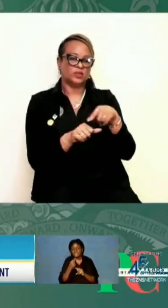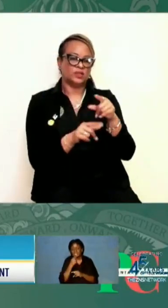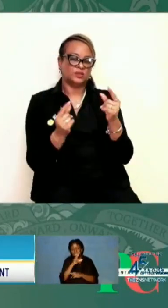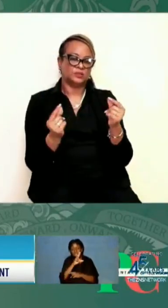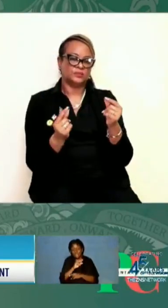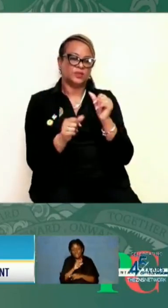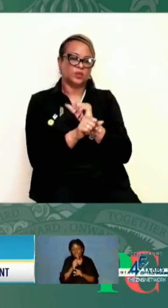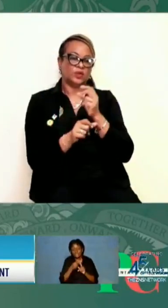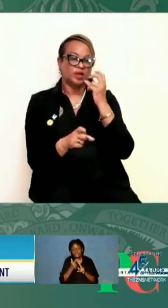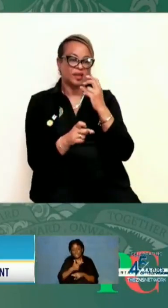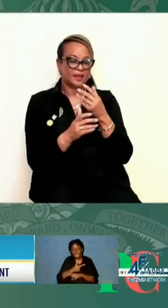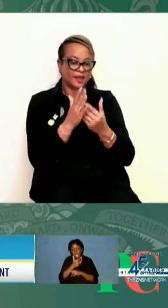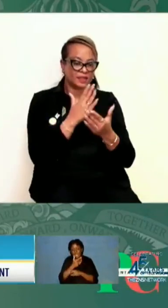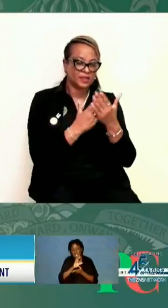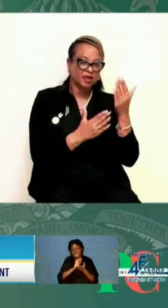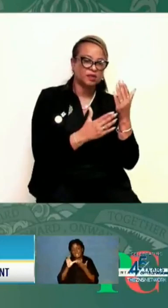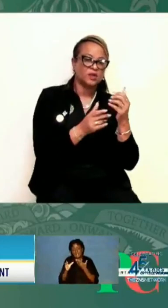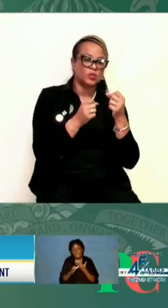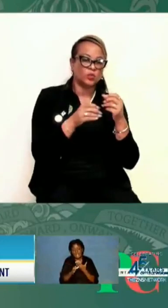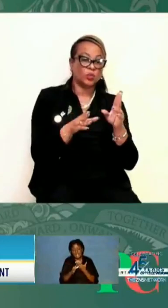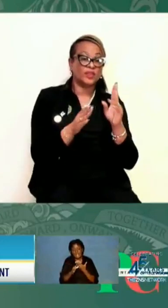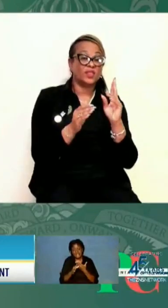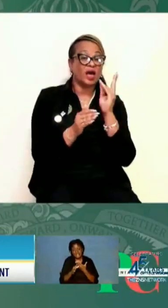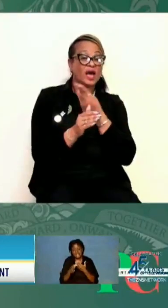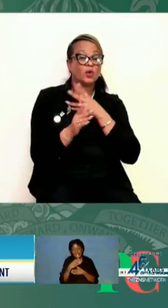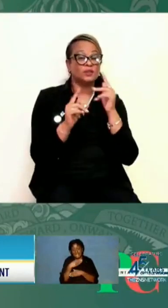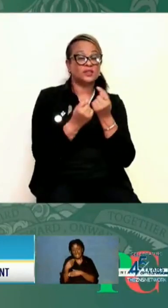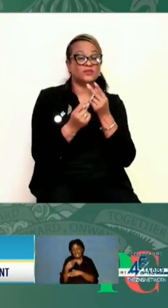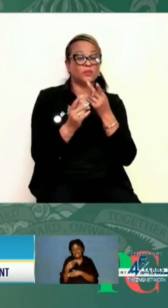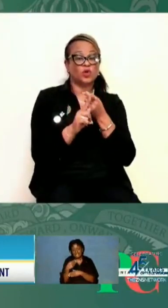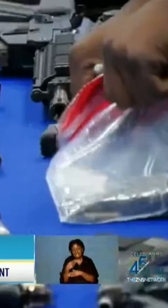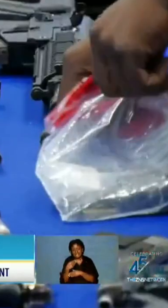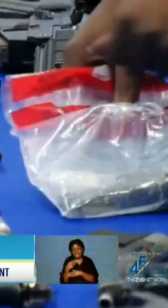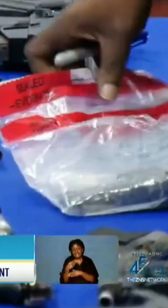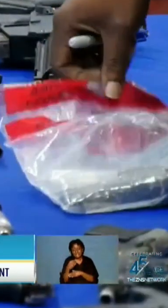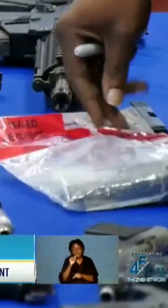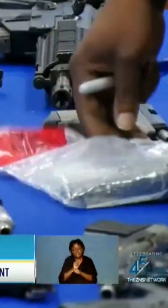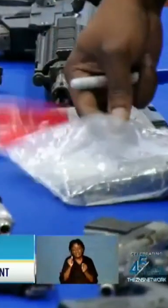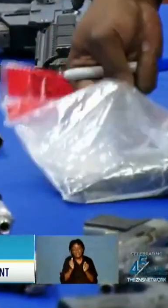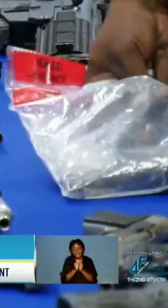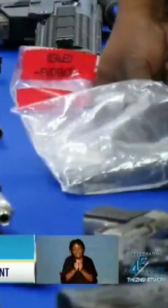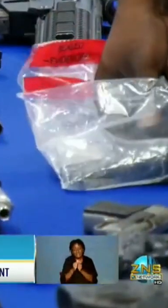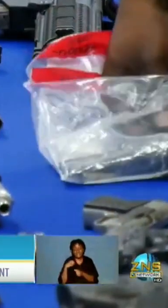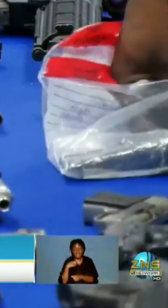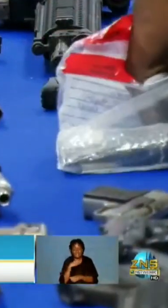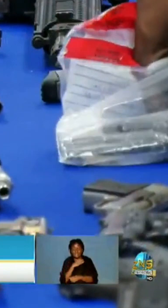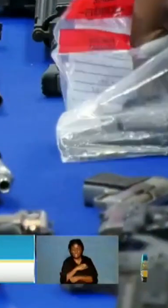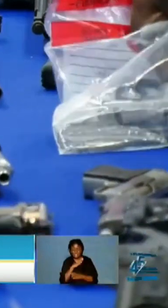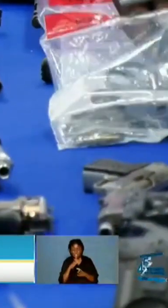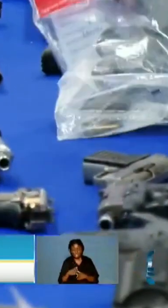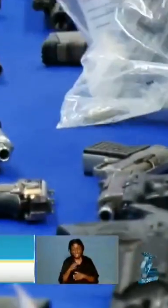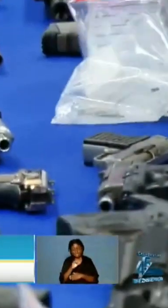campaign and of course in consultation with the Commissioner Belize who